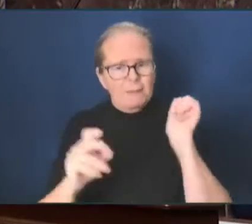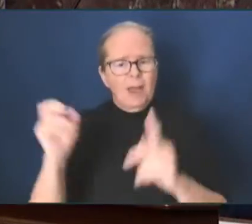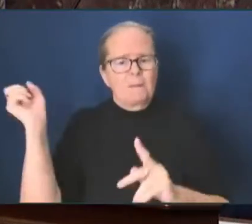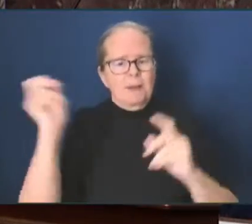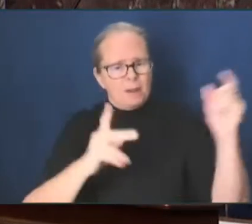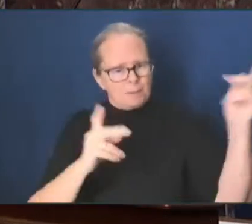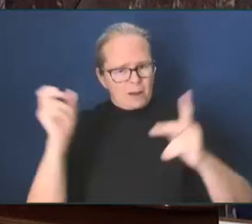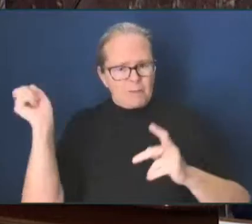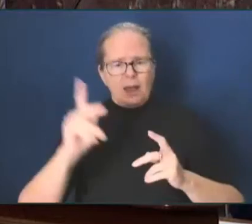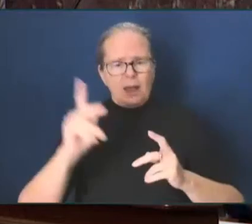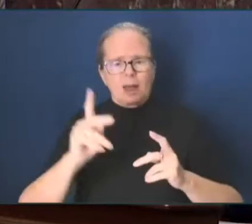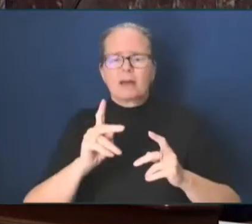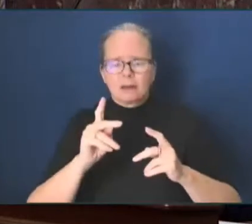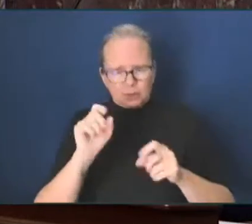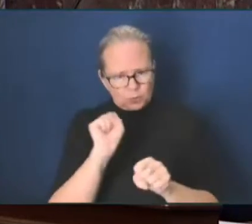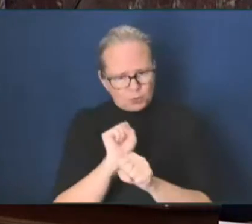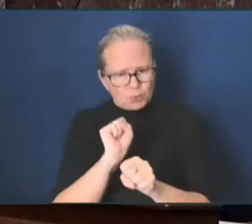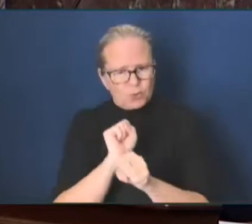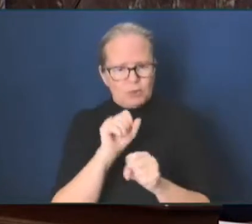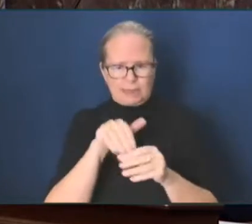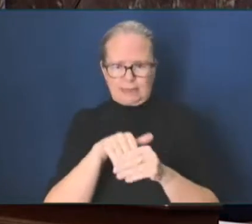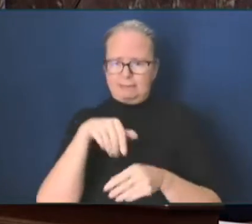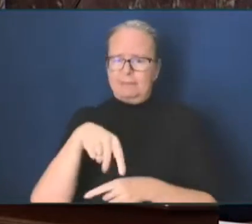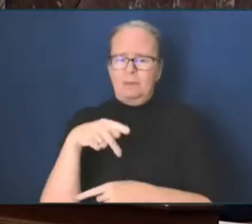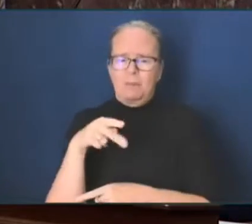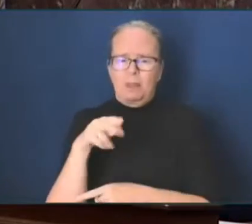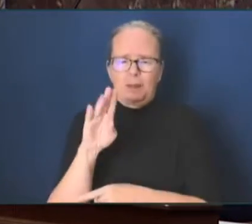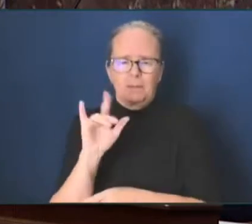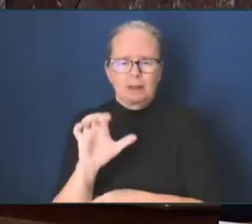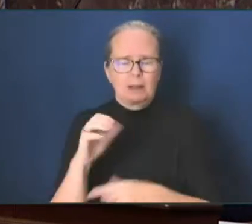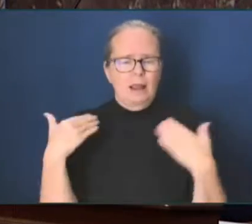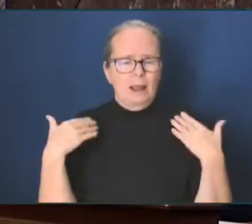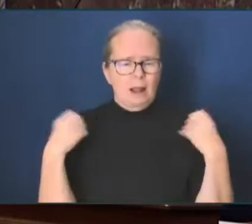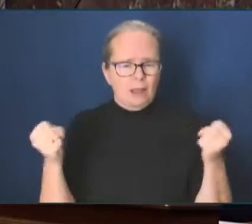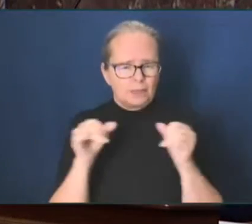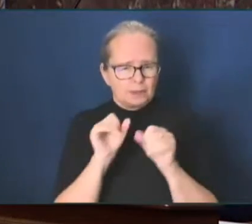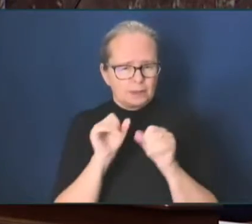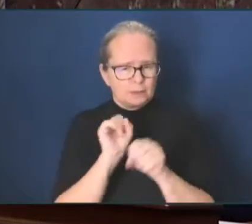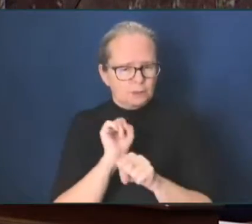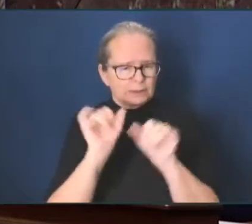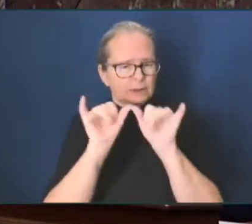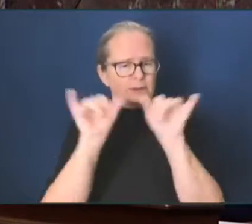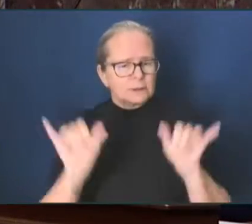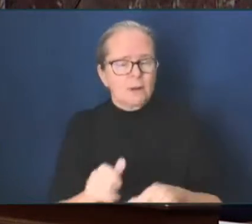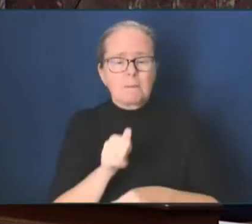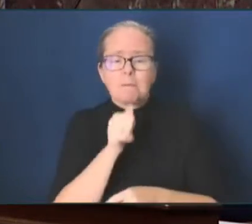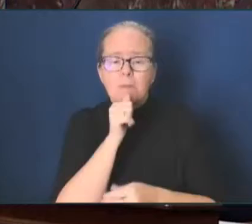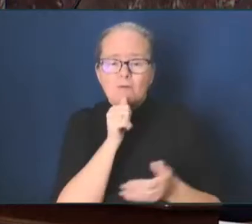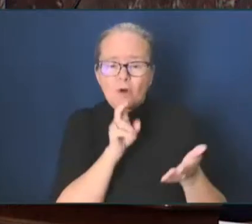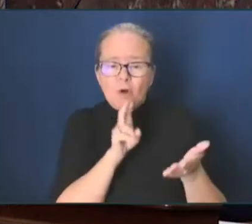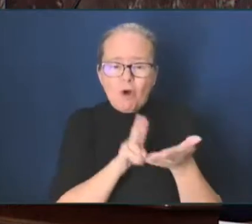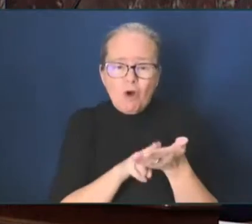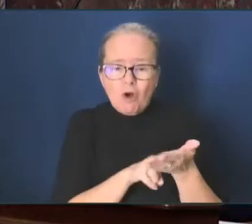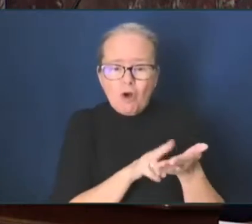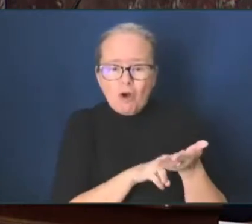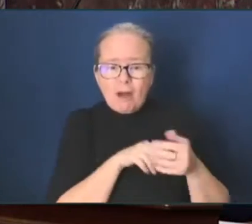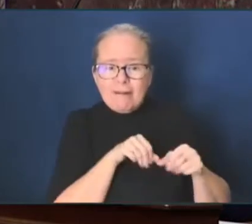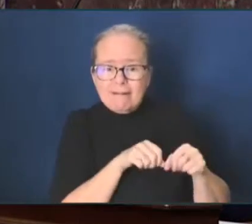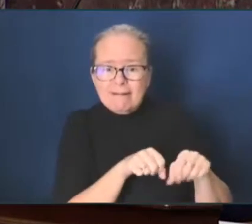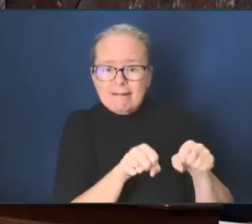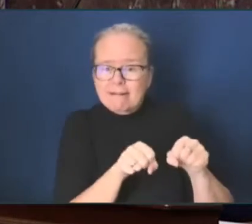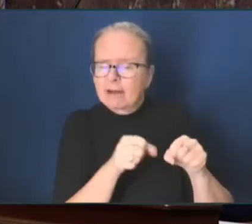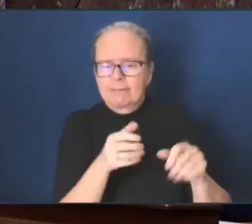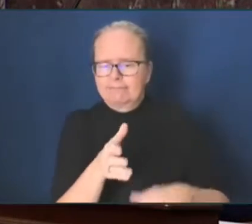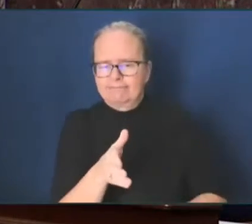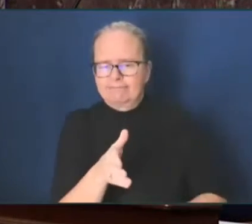every one of us have heard have been touching and teary for us as well. Thanks to Bill 47, thousands